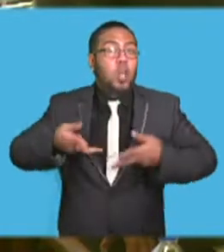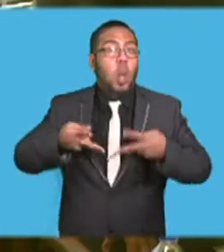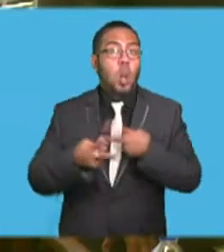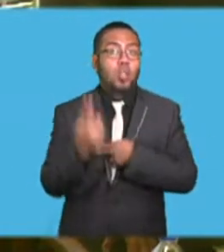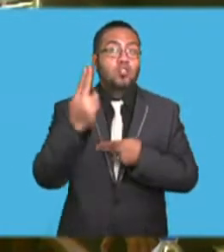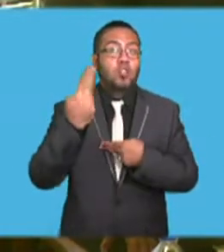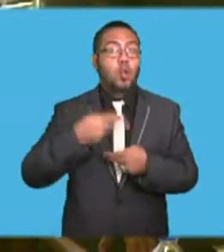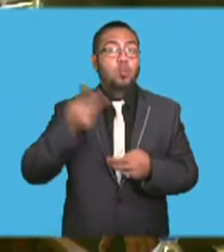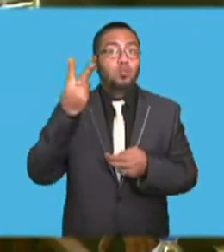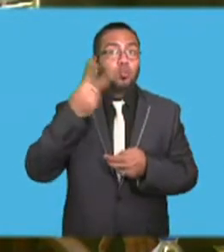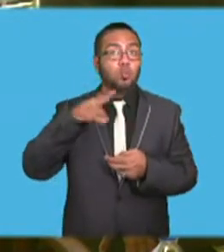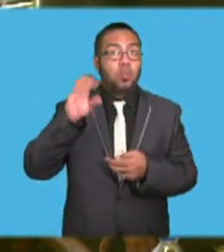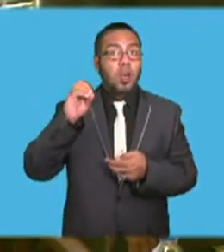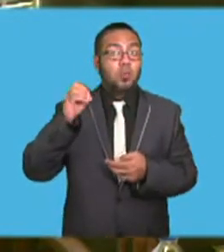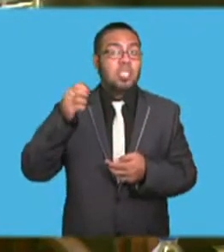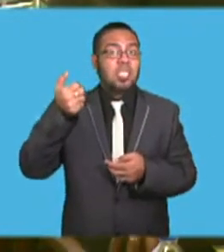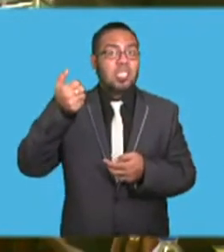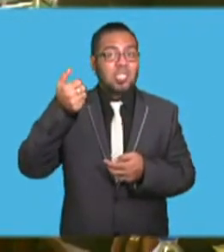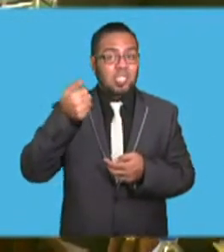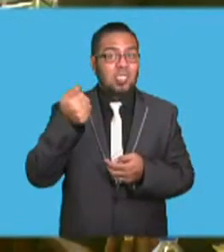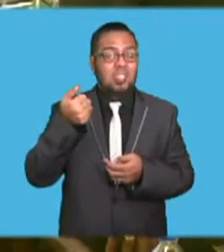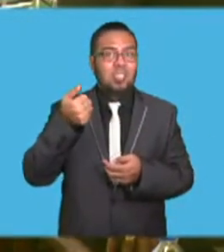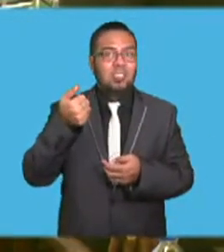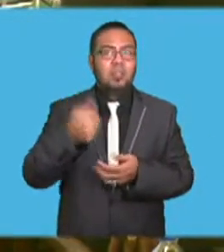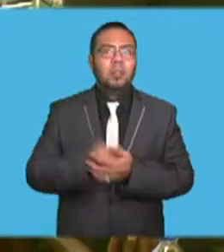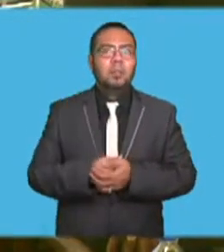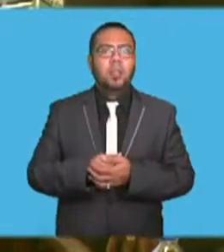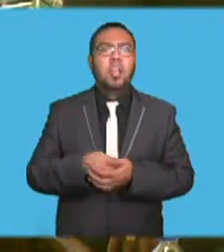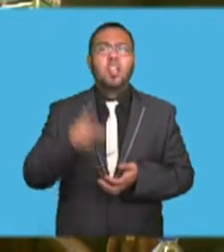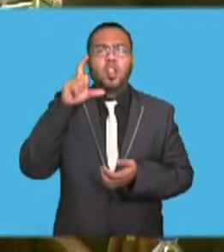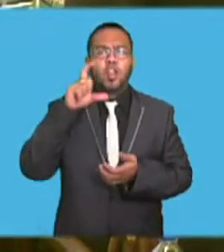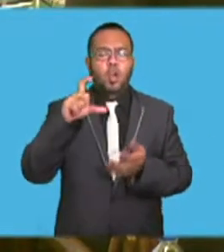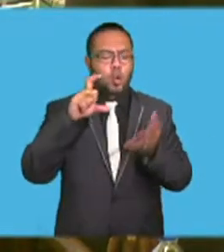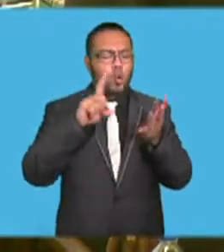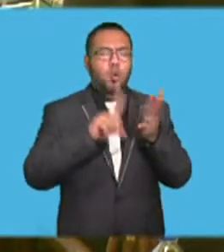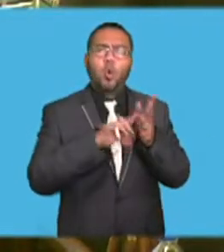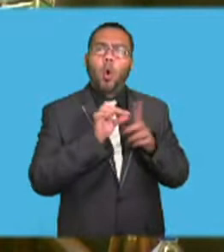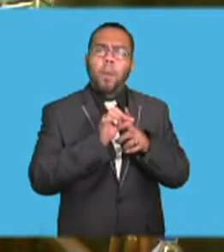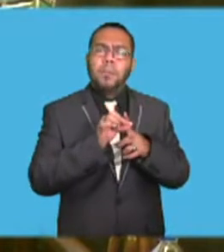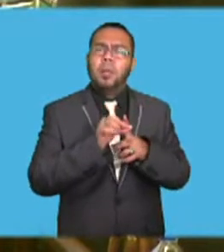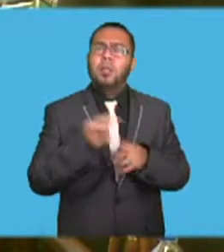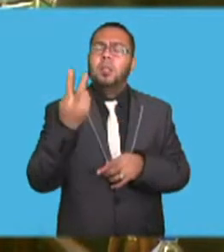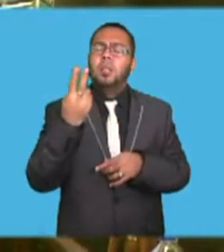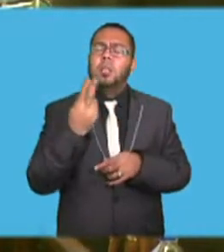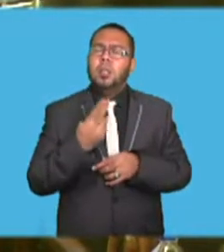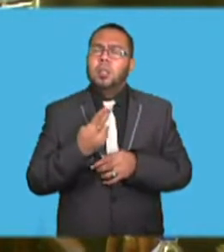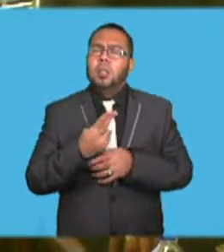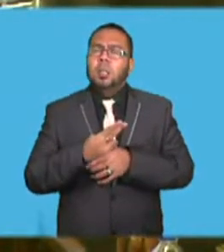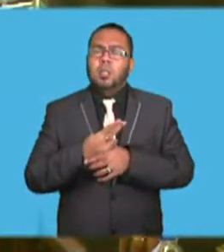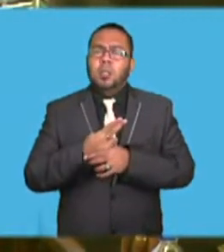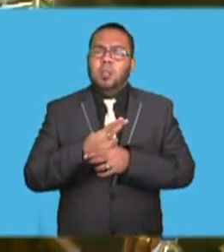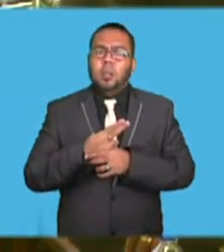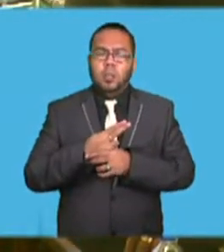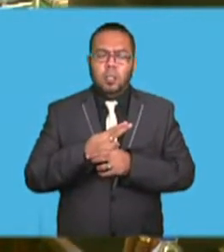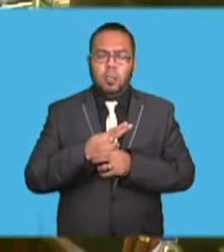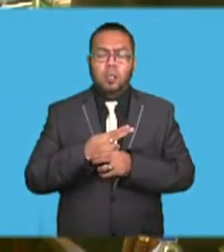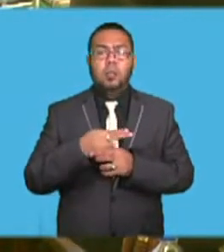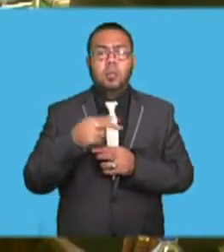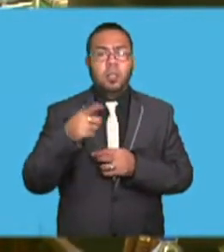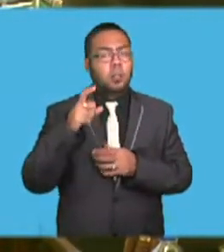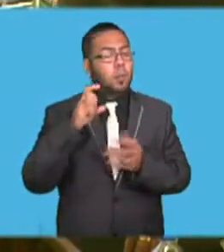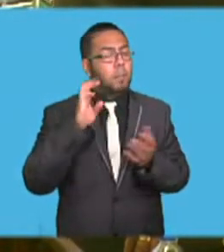COP22, yes, of course, in Marrakech, CH in Morocco.